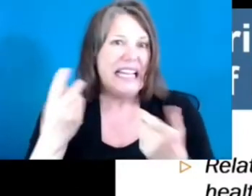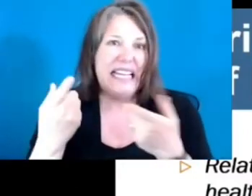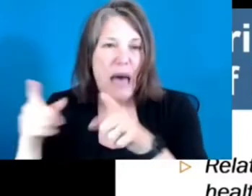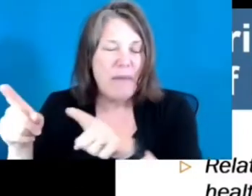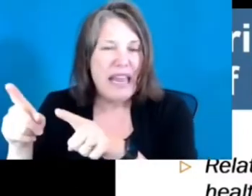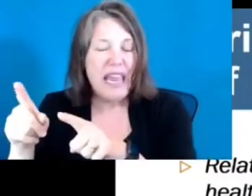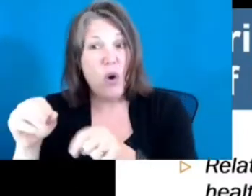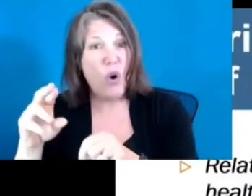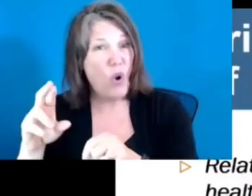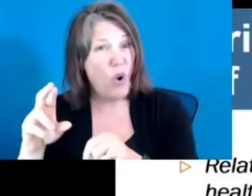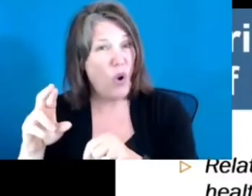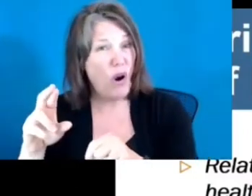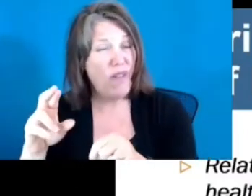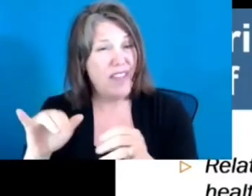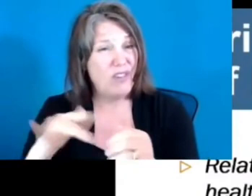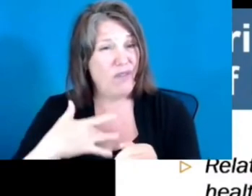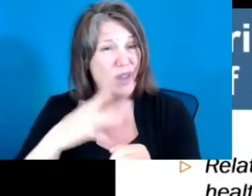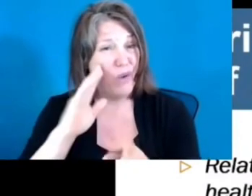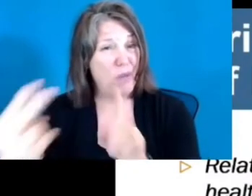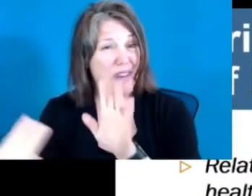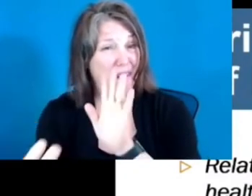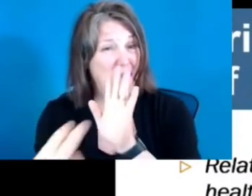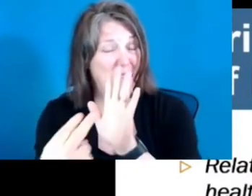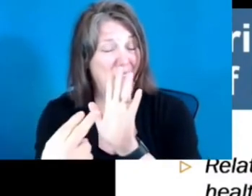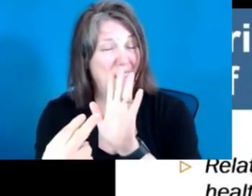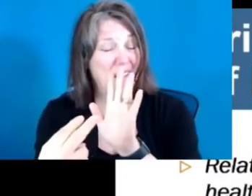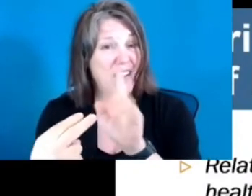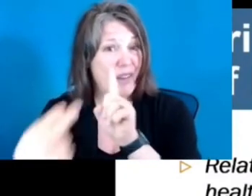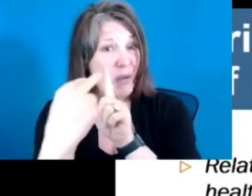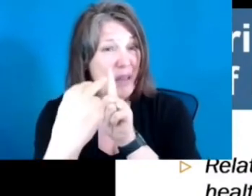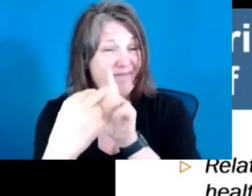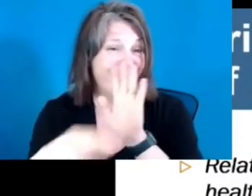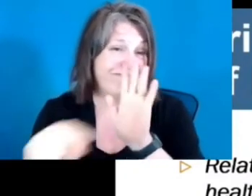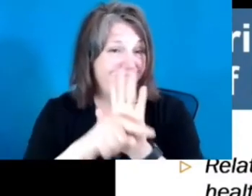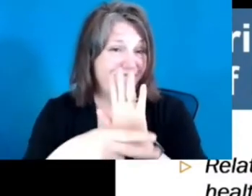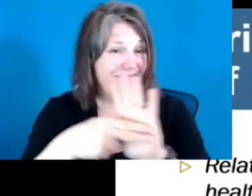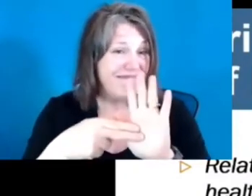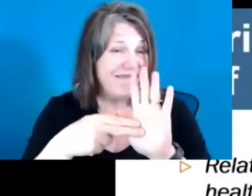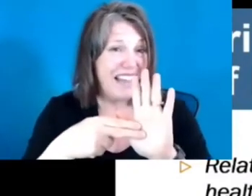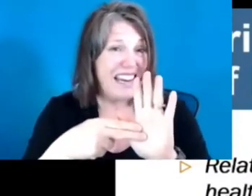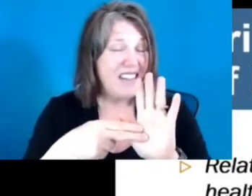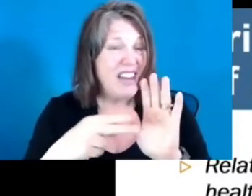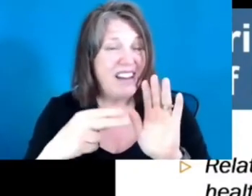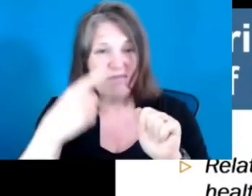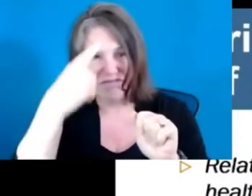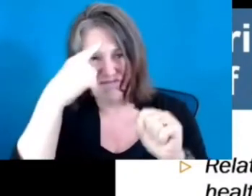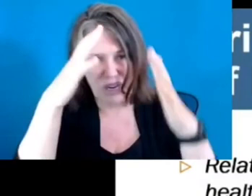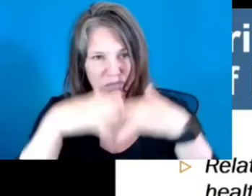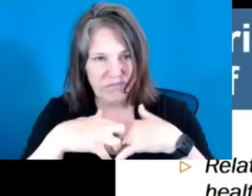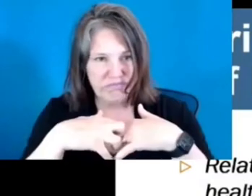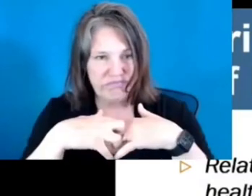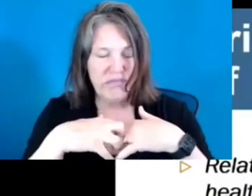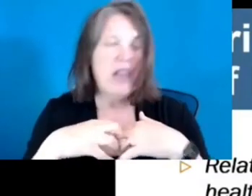setting, then your brain shuts down and you learn less. So social and emotional learning is not a frill. It is actually the pathway